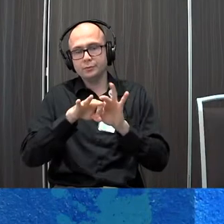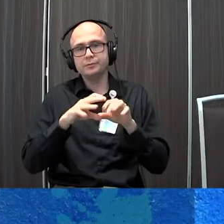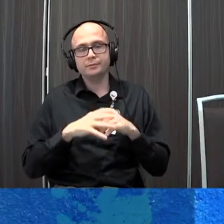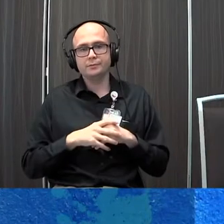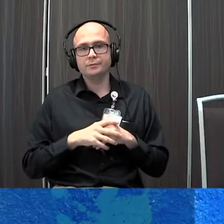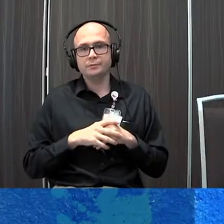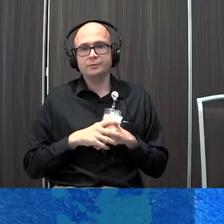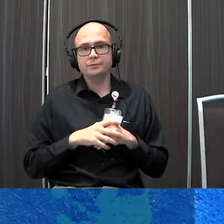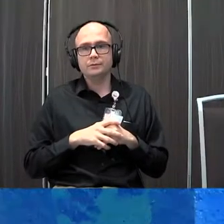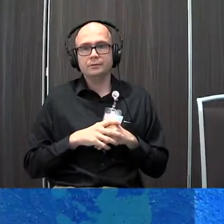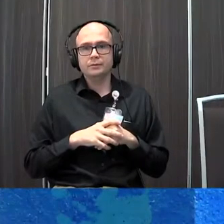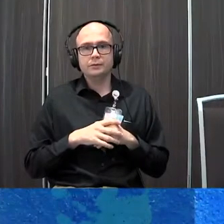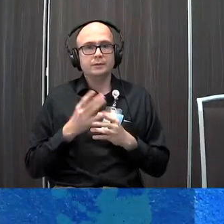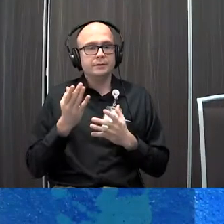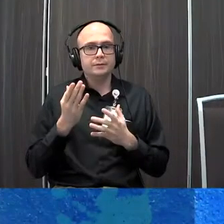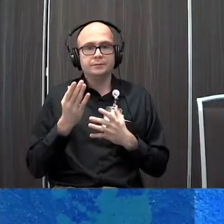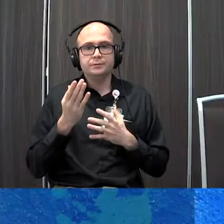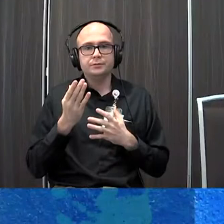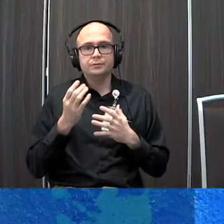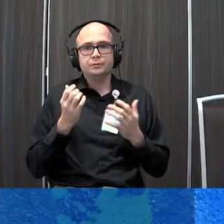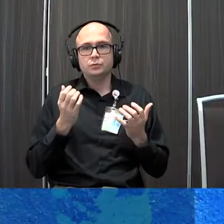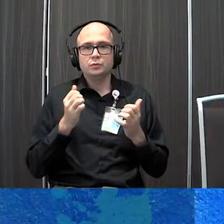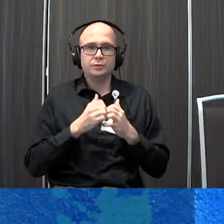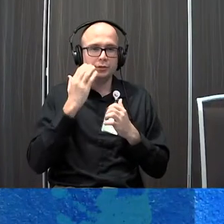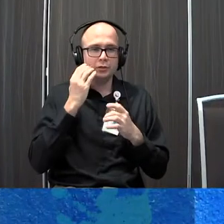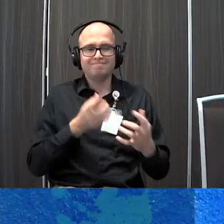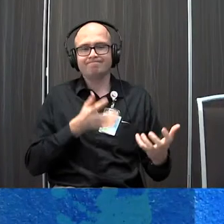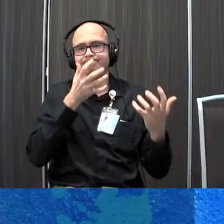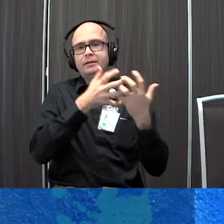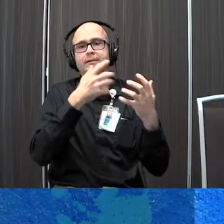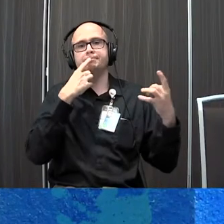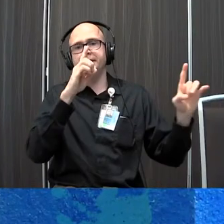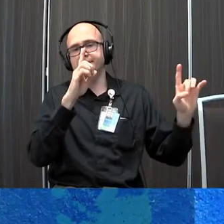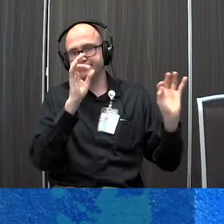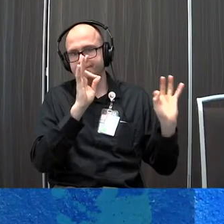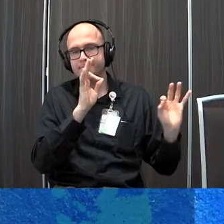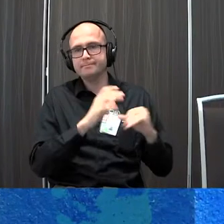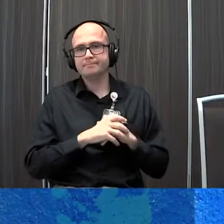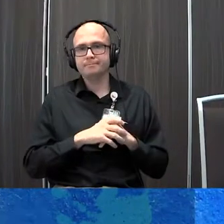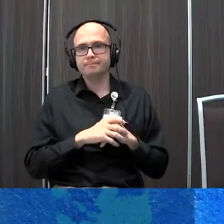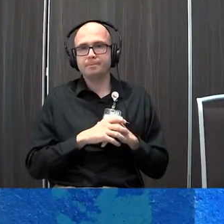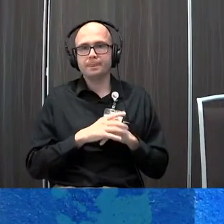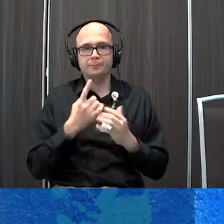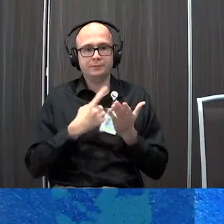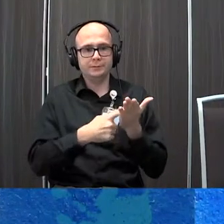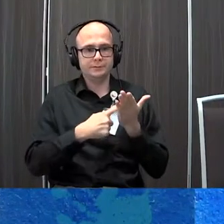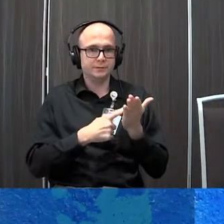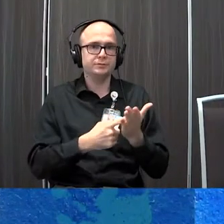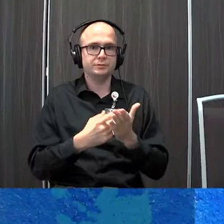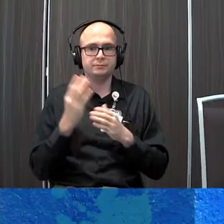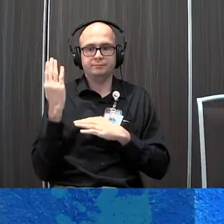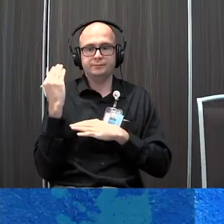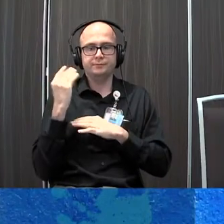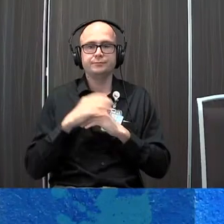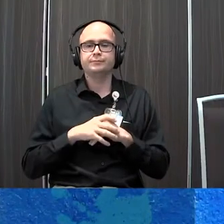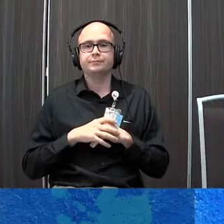reliable this kind of fits along with that just right moment and task that was discussed in the last presentation